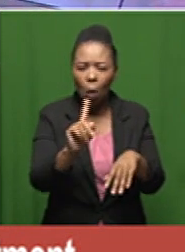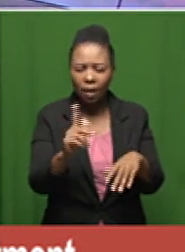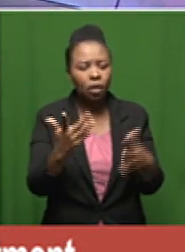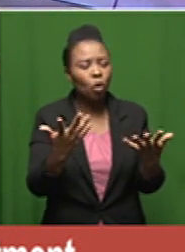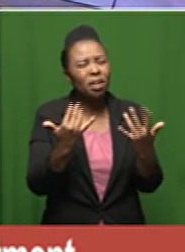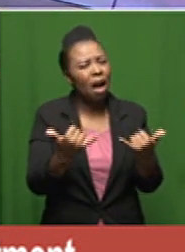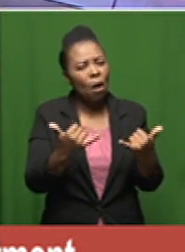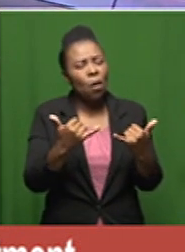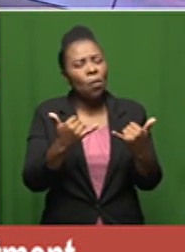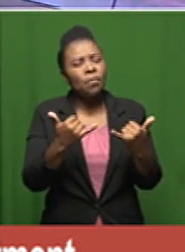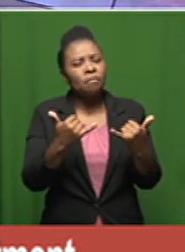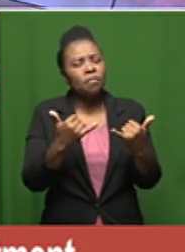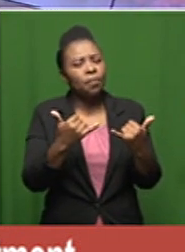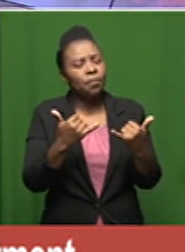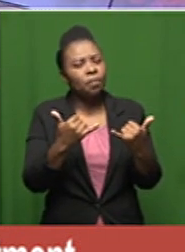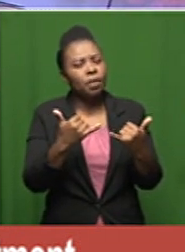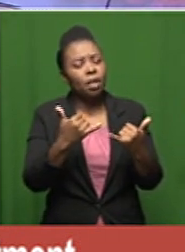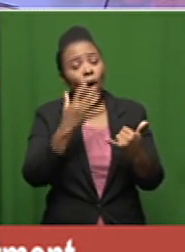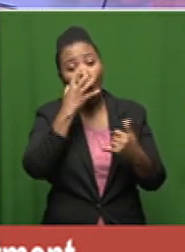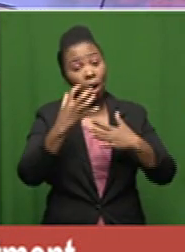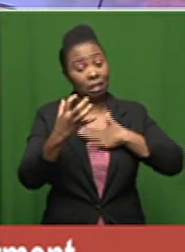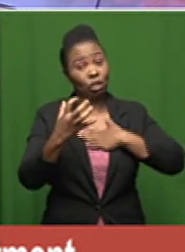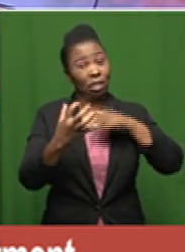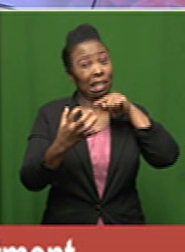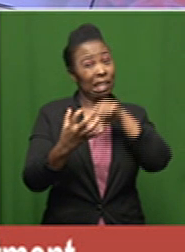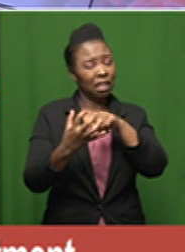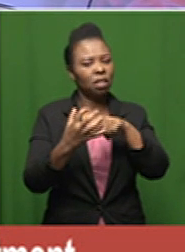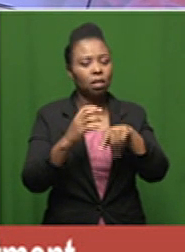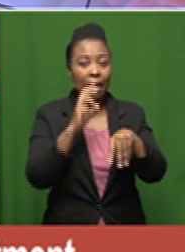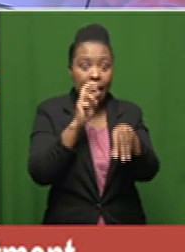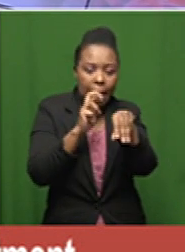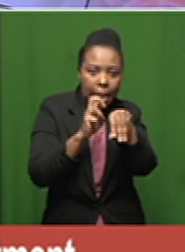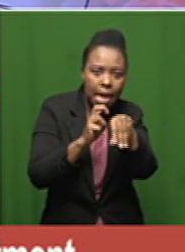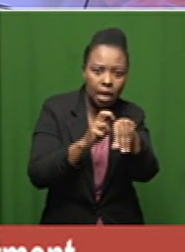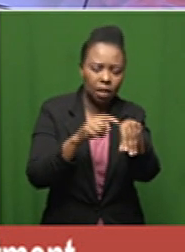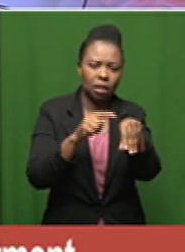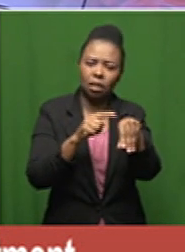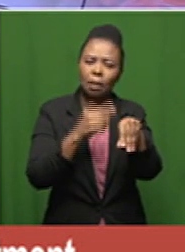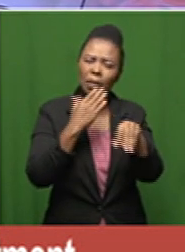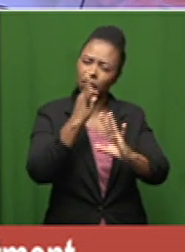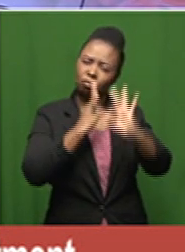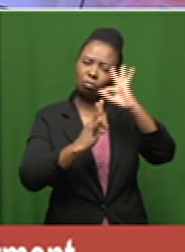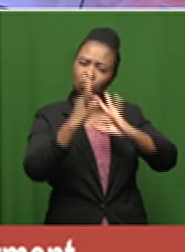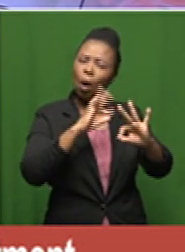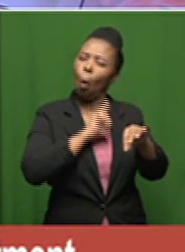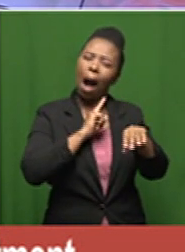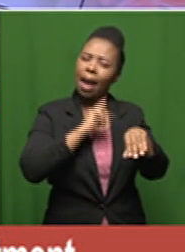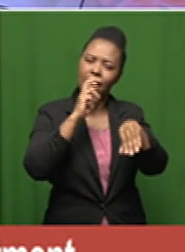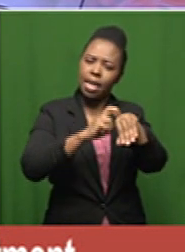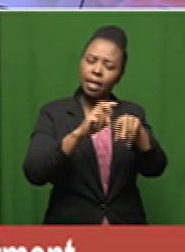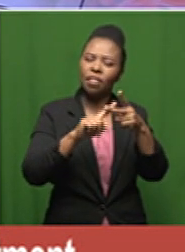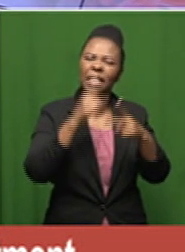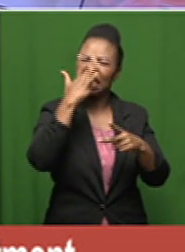story in terms of why oxygen becomes necessary explain the pathology and the disease